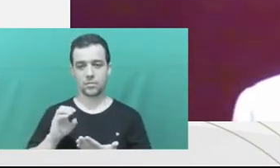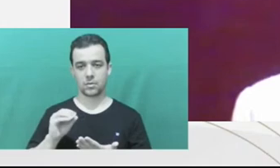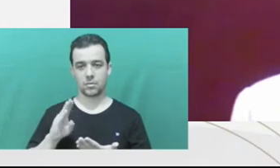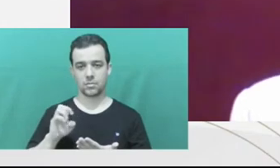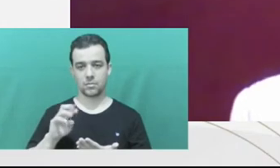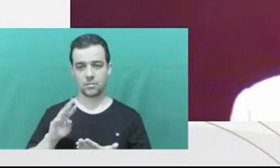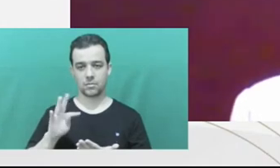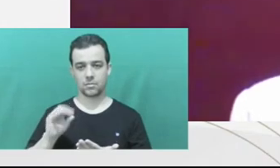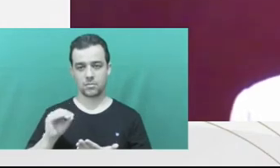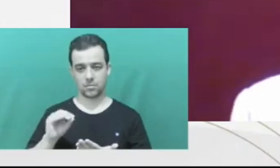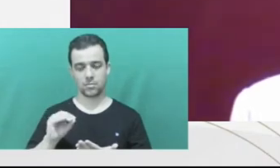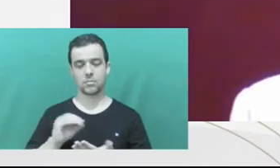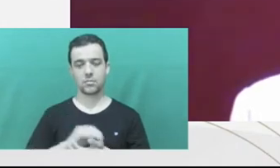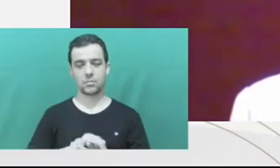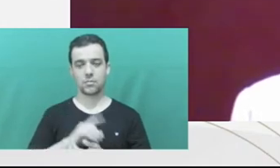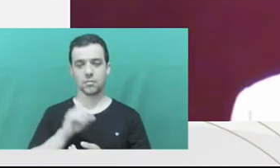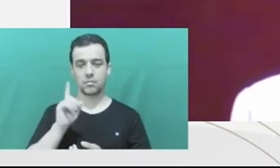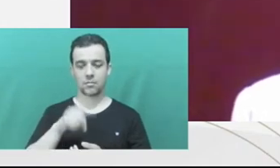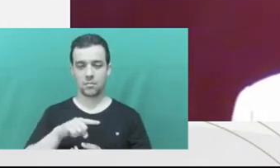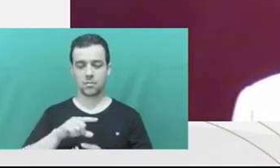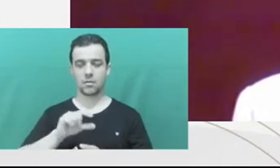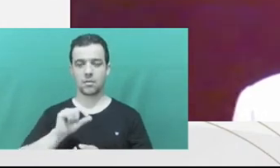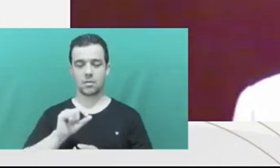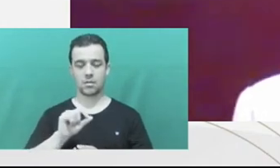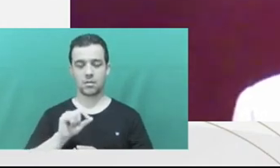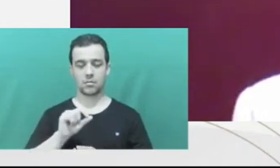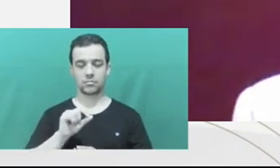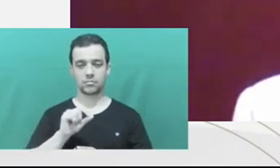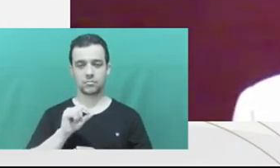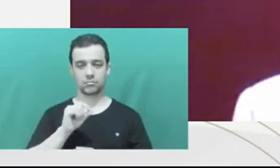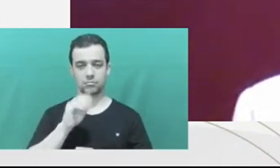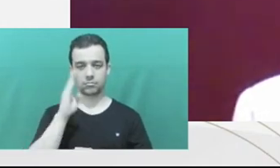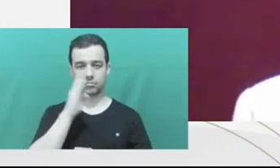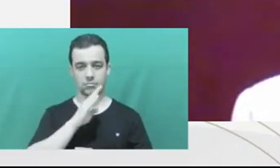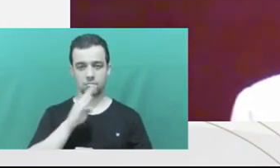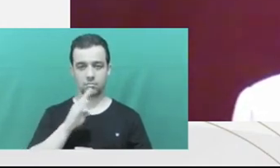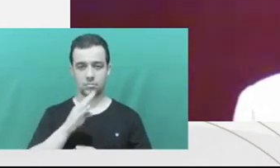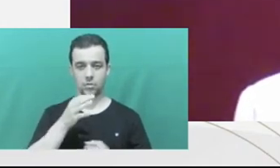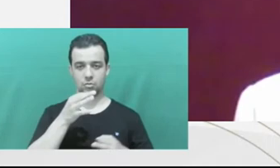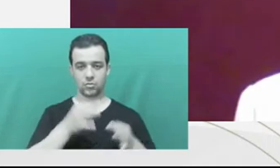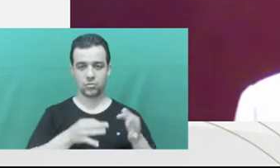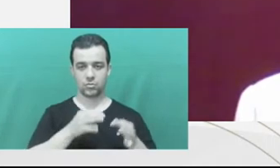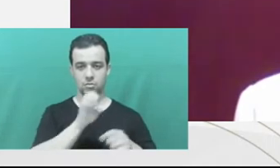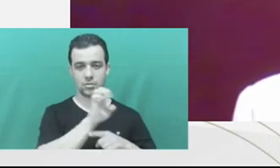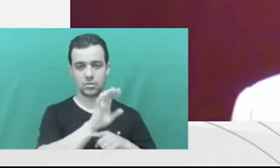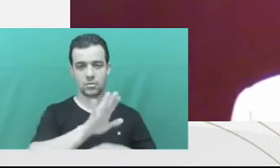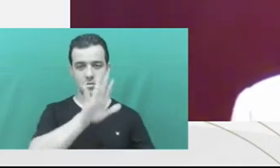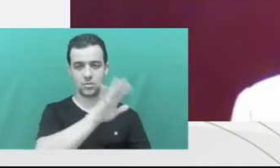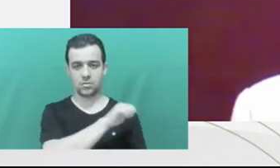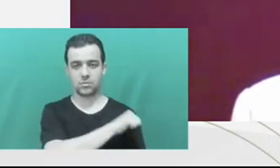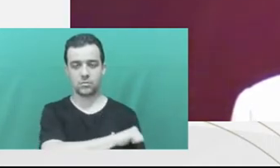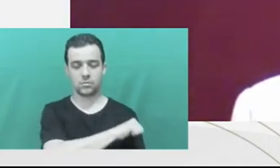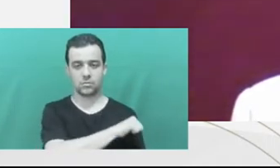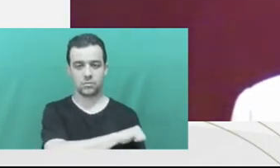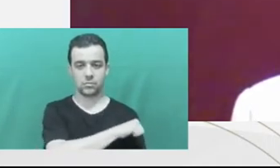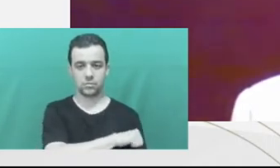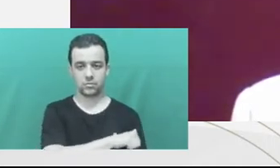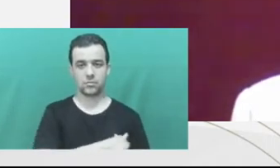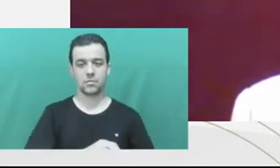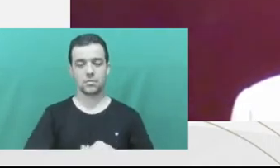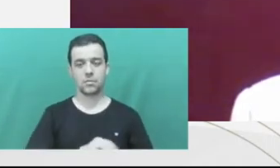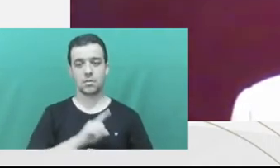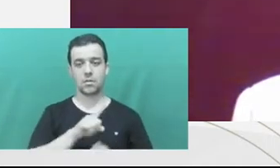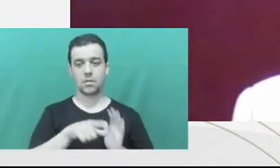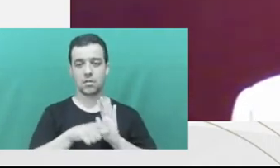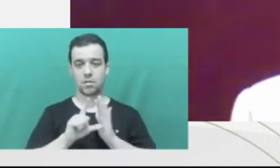Humberto Dalla, a renowned professor. He is a judge in Rio de